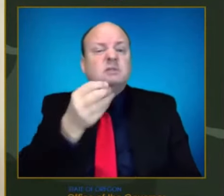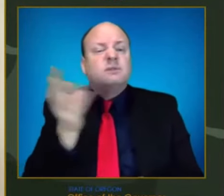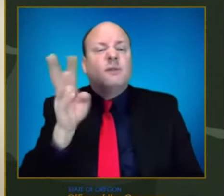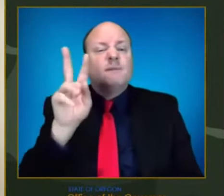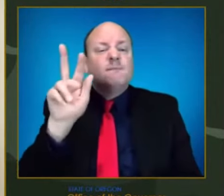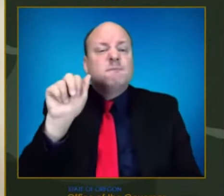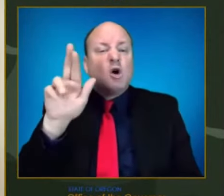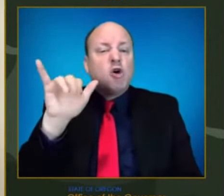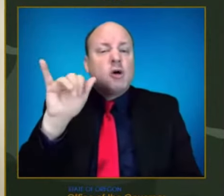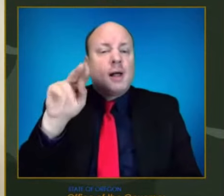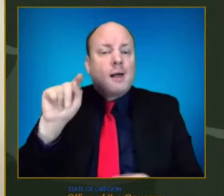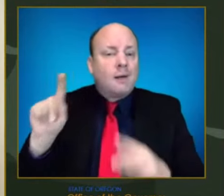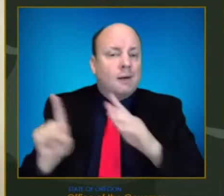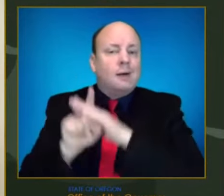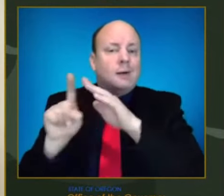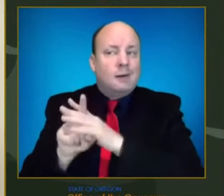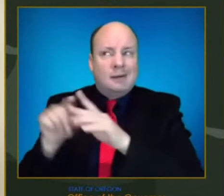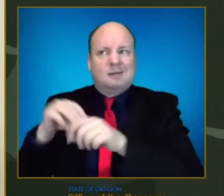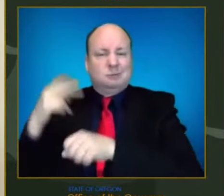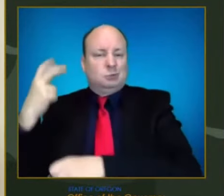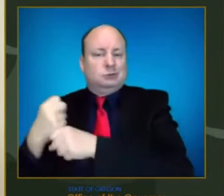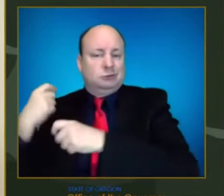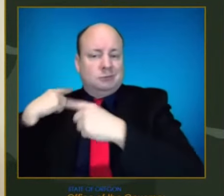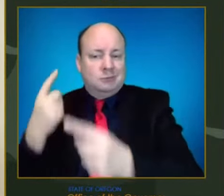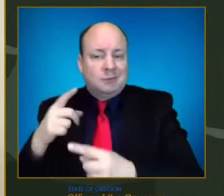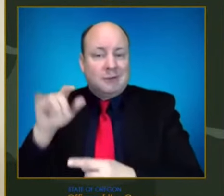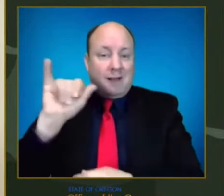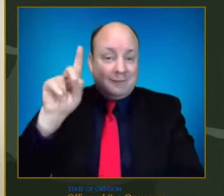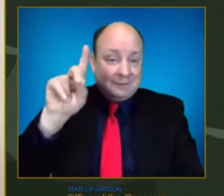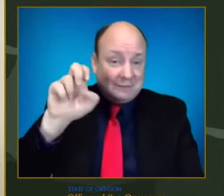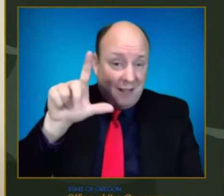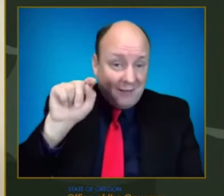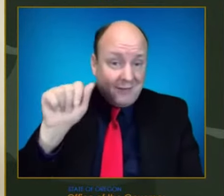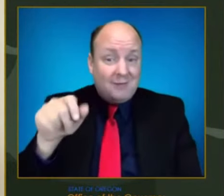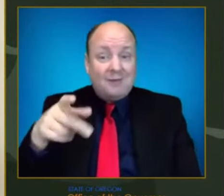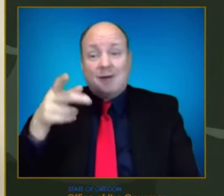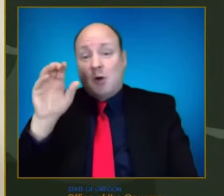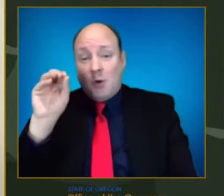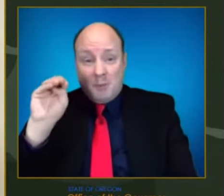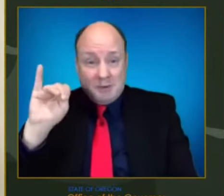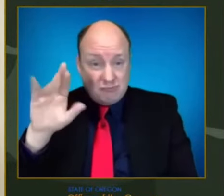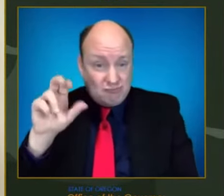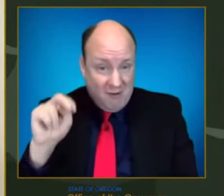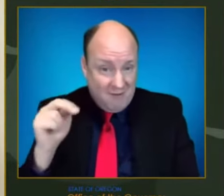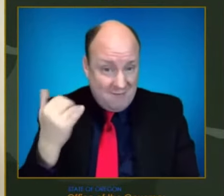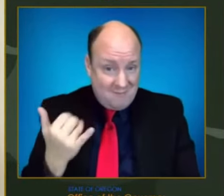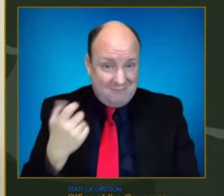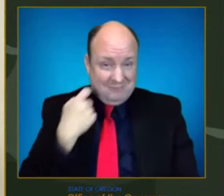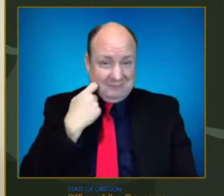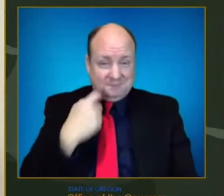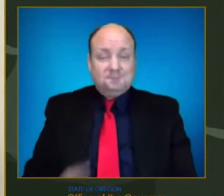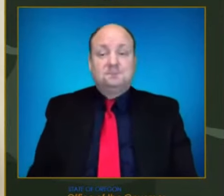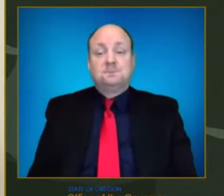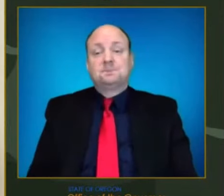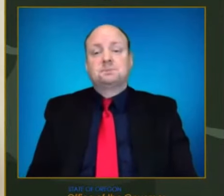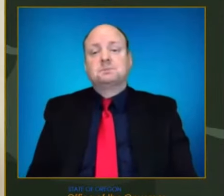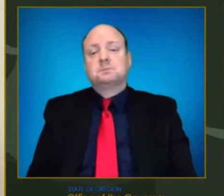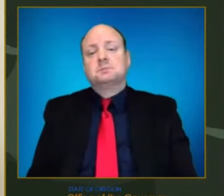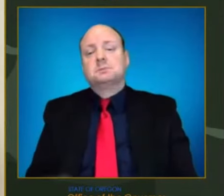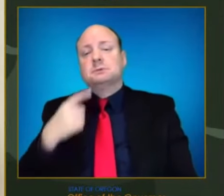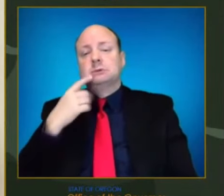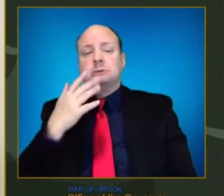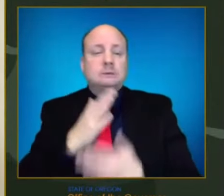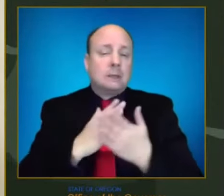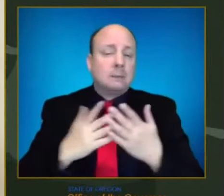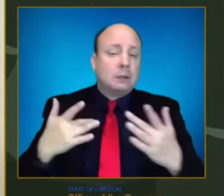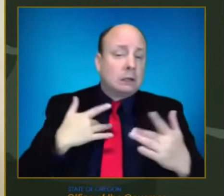Omicron. We've had variants of interest, which are the lowest level, variants of concern like Omicron and